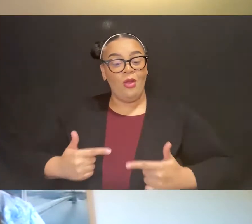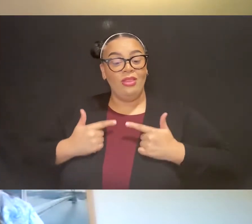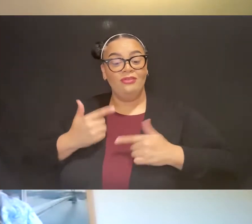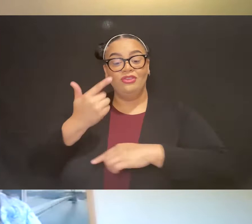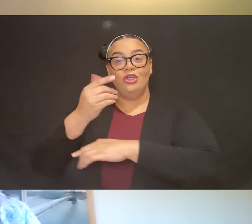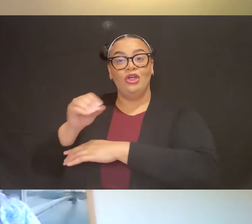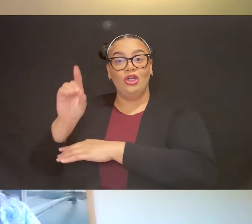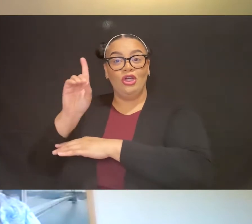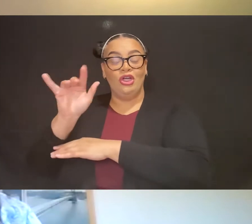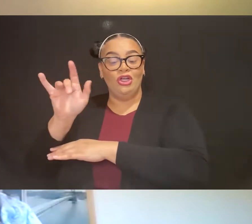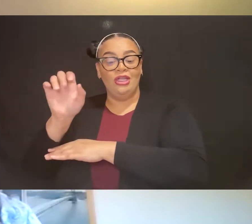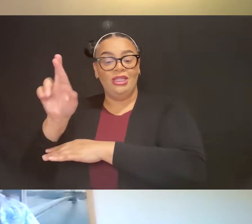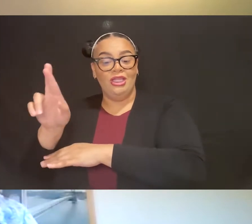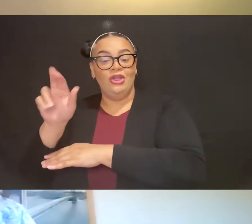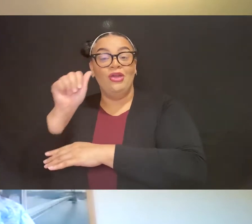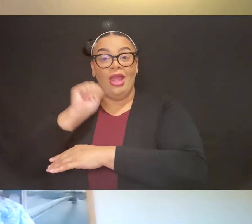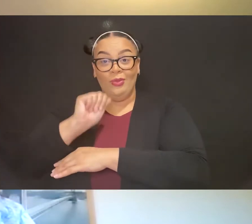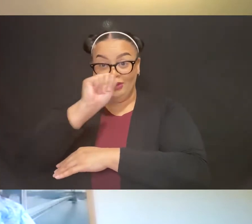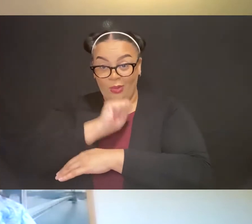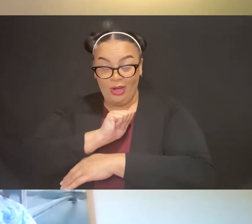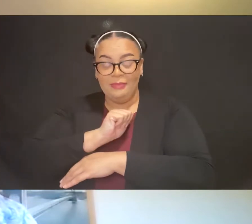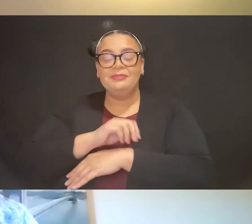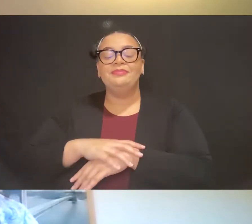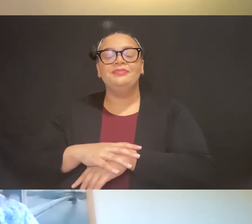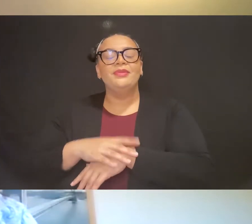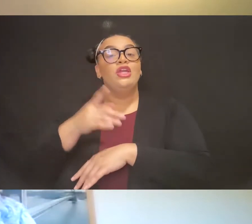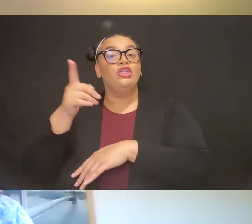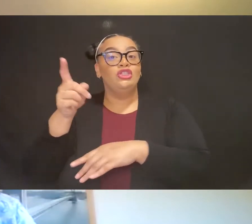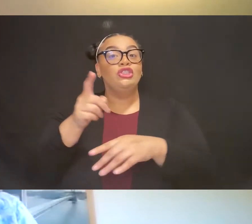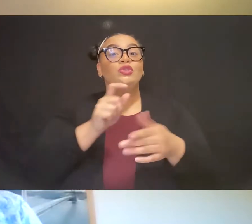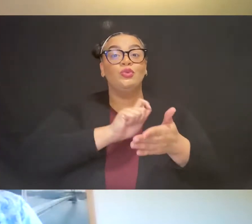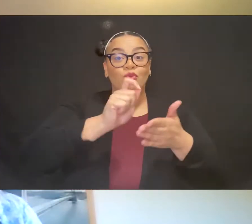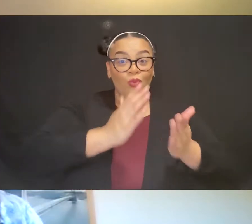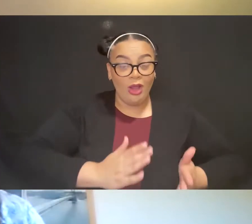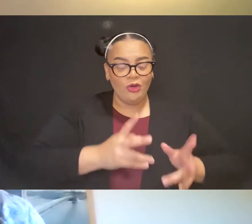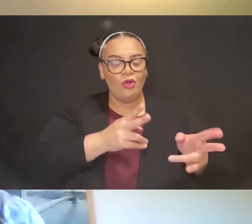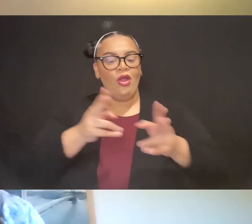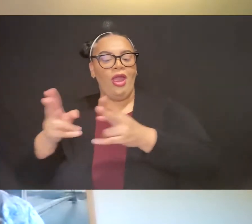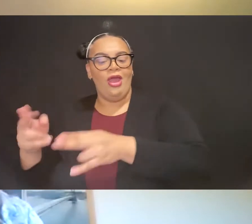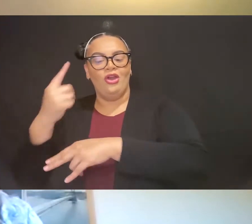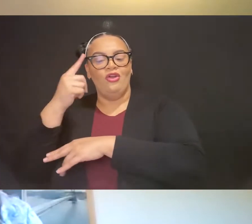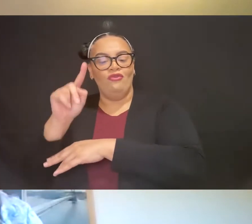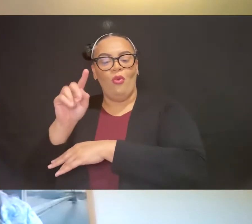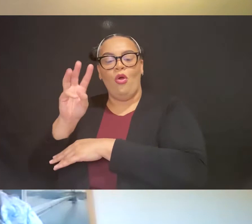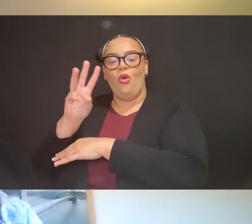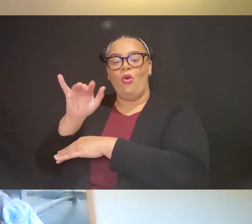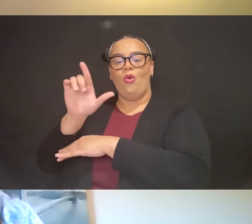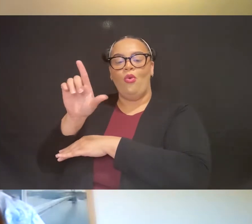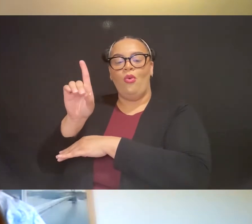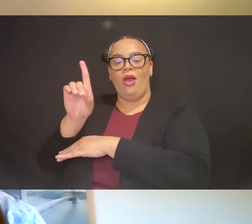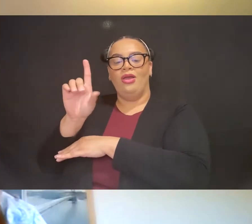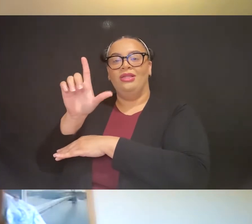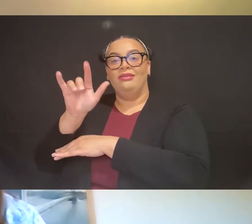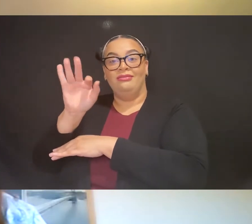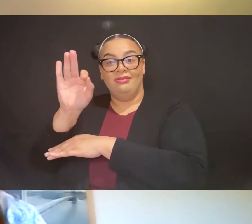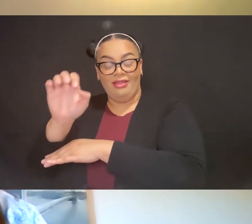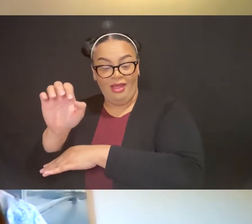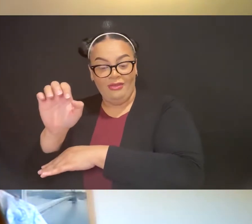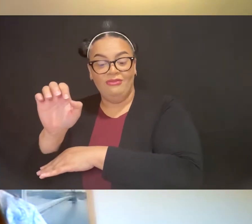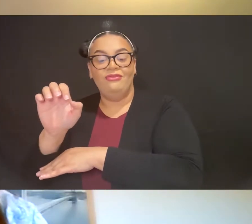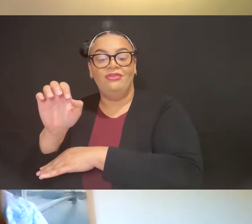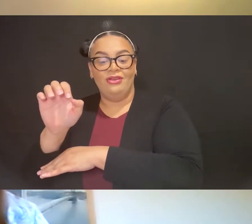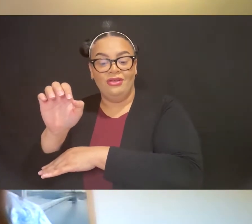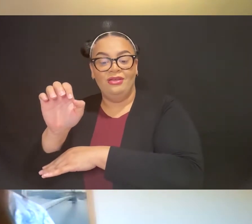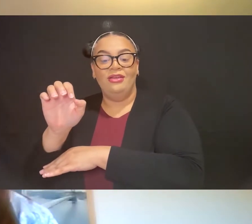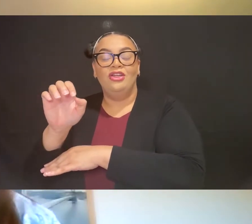and is a writer and editor for the Arizona Game and Fish Department's Wildlife Conservation Magazine, Arizona Wildlife